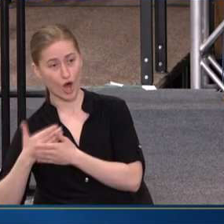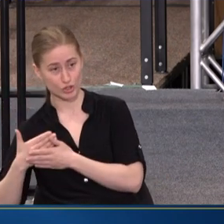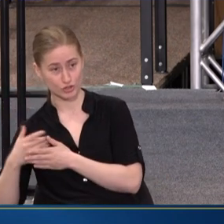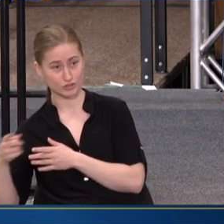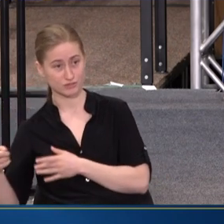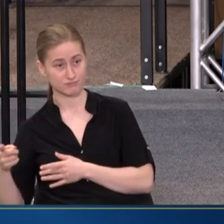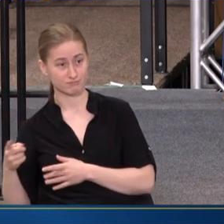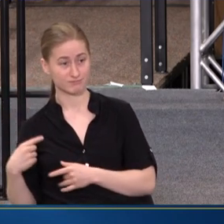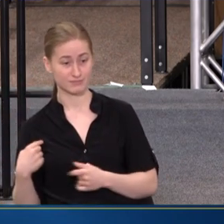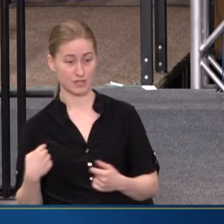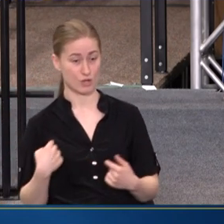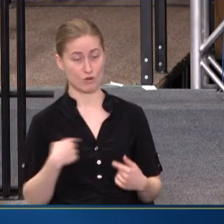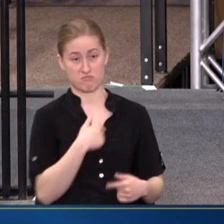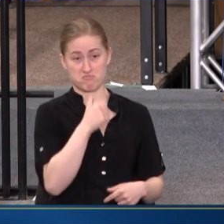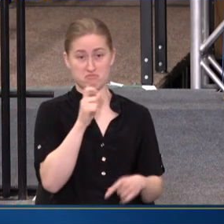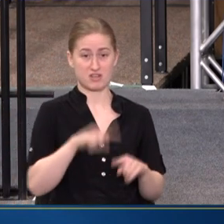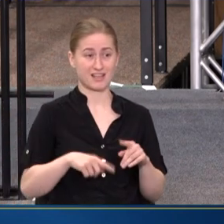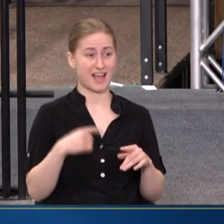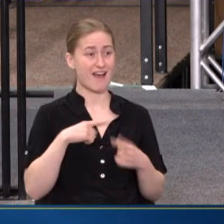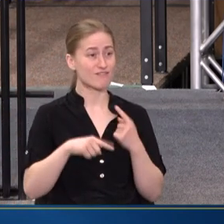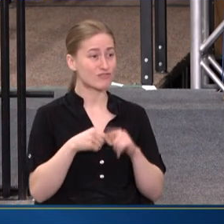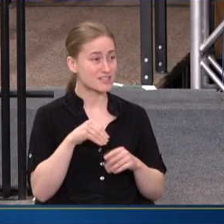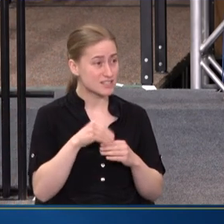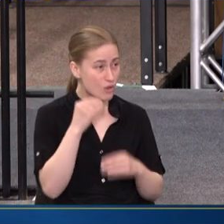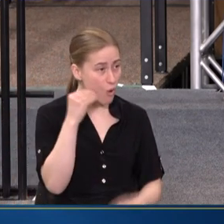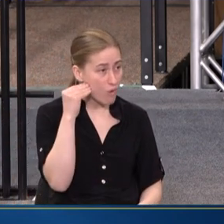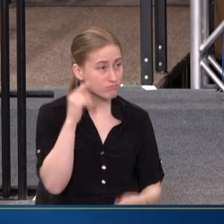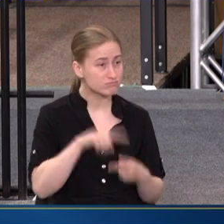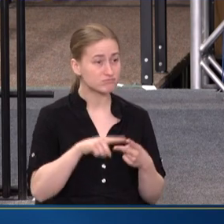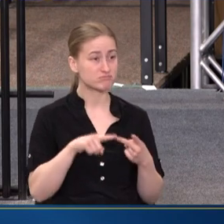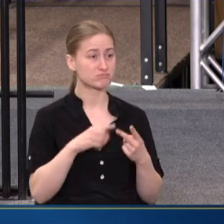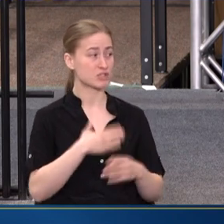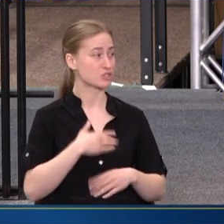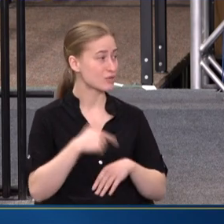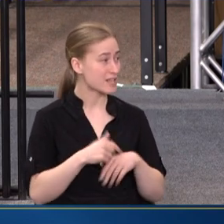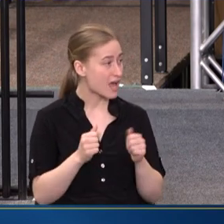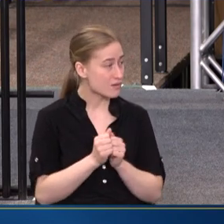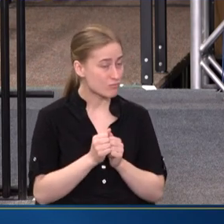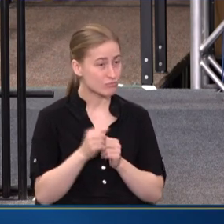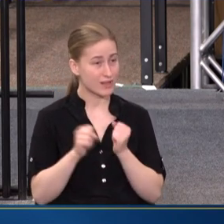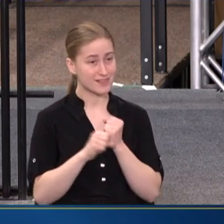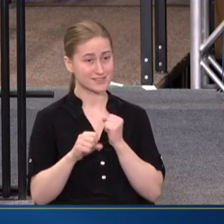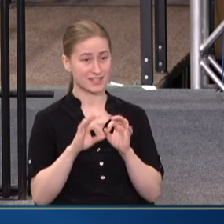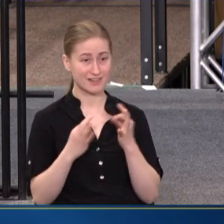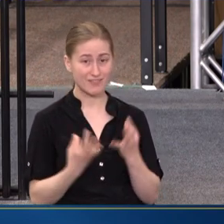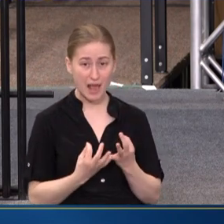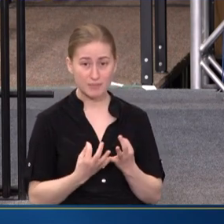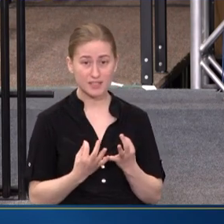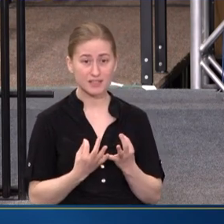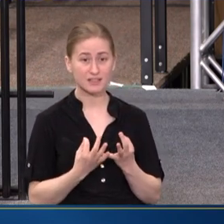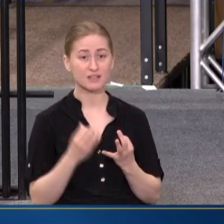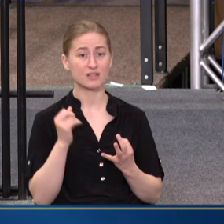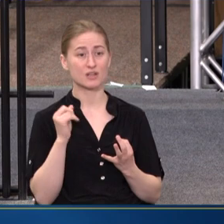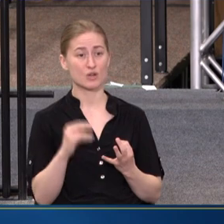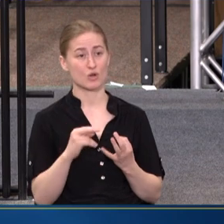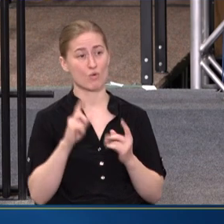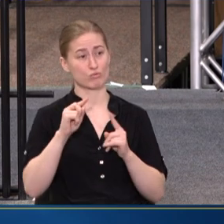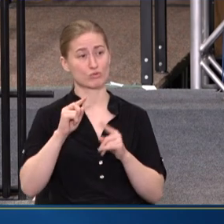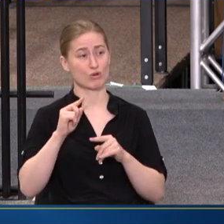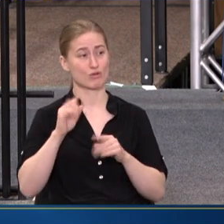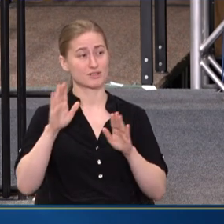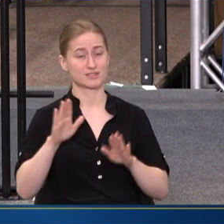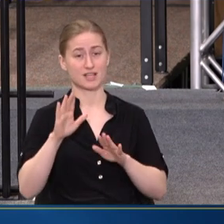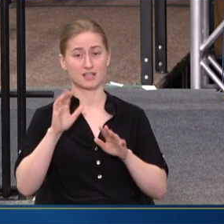NO LONGER ABLE TO HAVE FRIENDS OVER TO OUR HOME, ENJOY TIME WITH OUR EXTENDED FAMILY, OR ATTEND SUNDAY